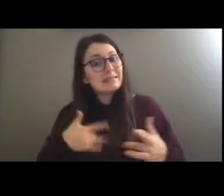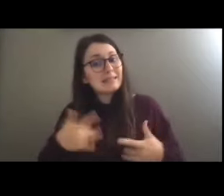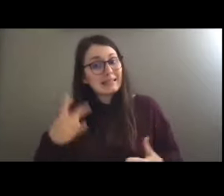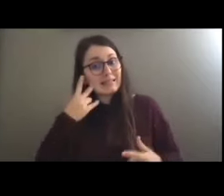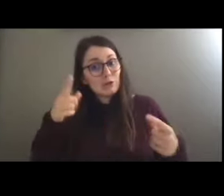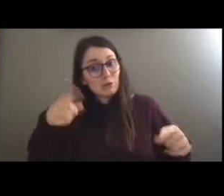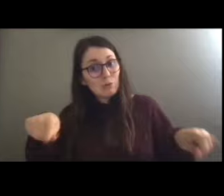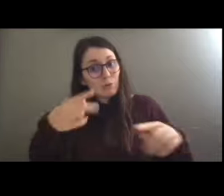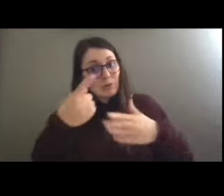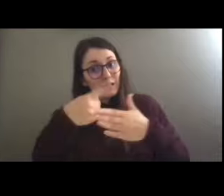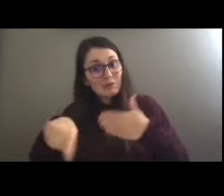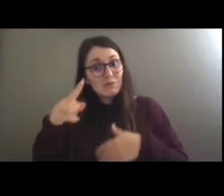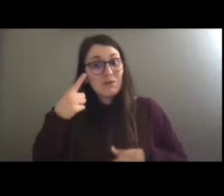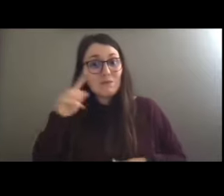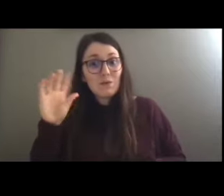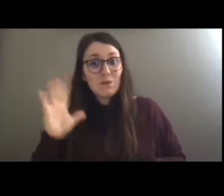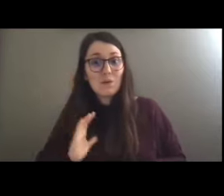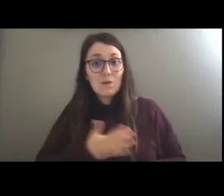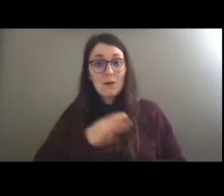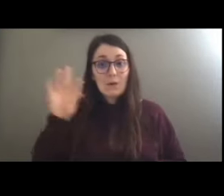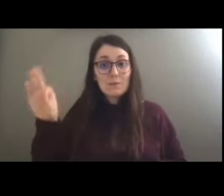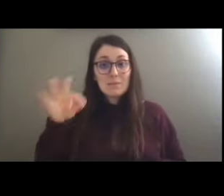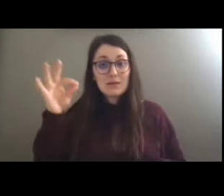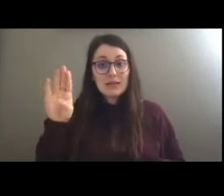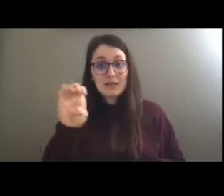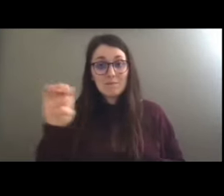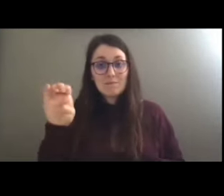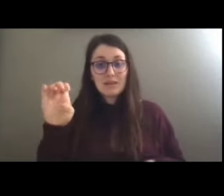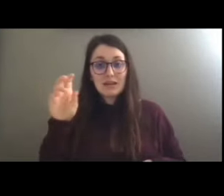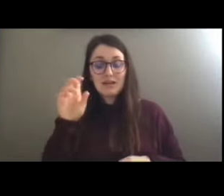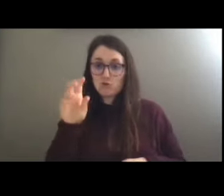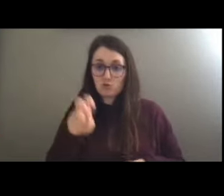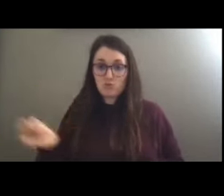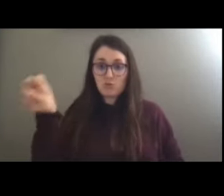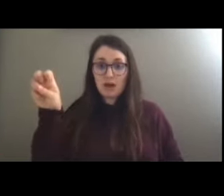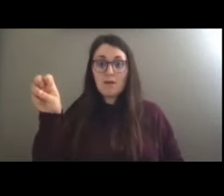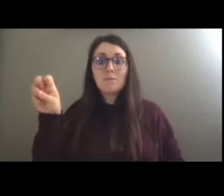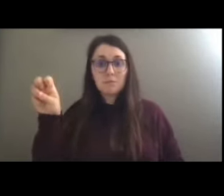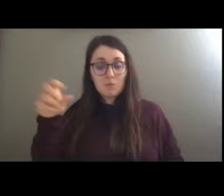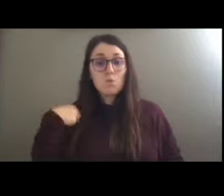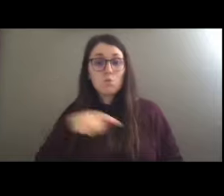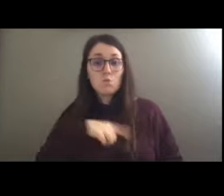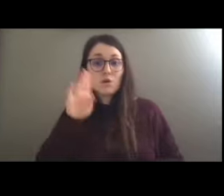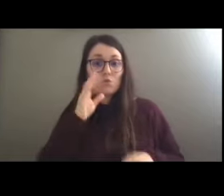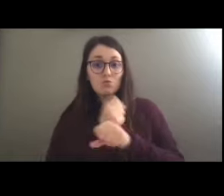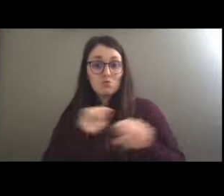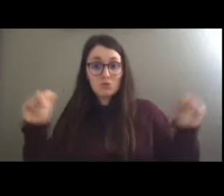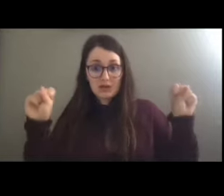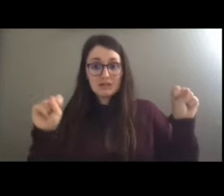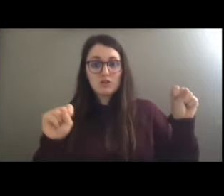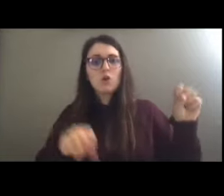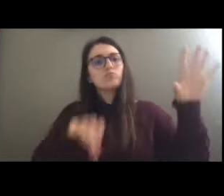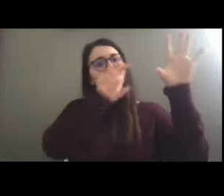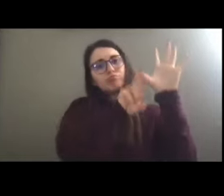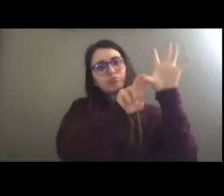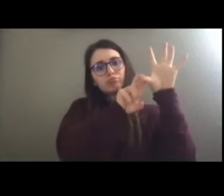our bee field trip. We're going to do a bee rescue. There was a hive that was in a barn that was going to be torn down. And